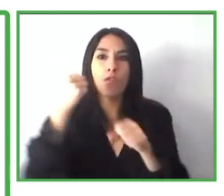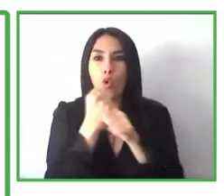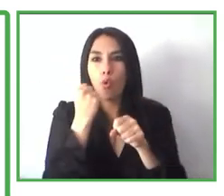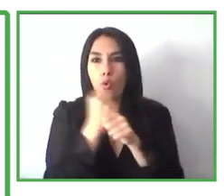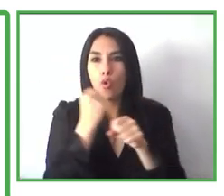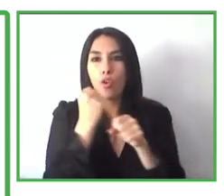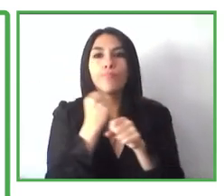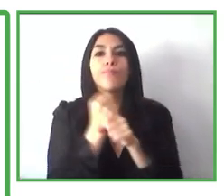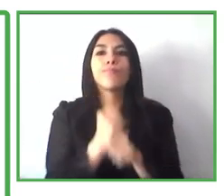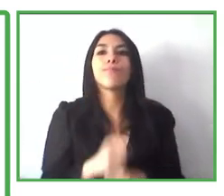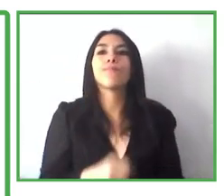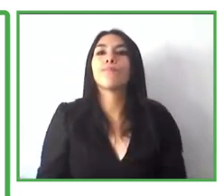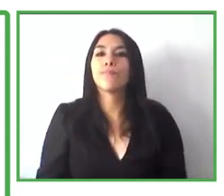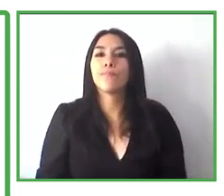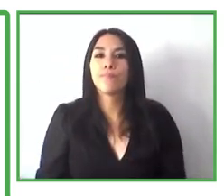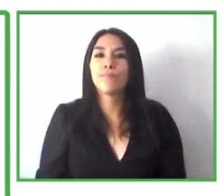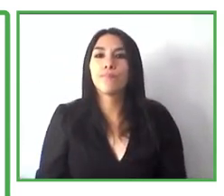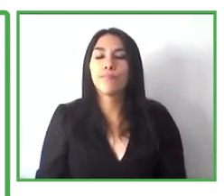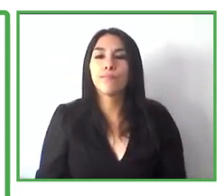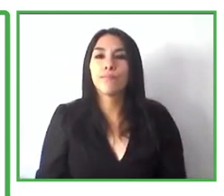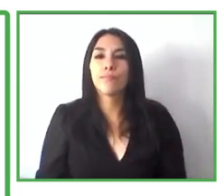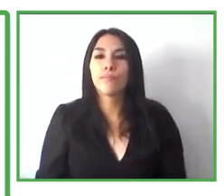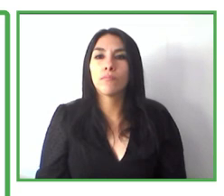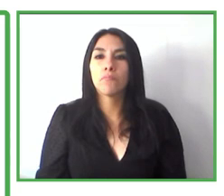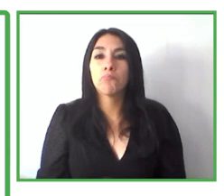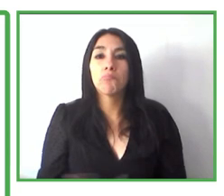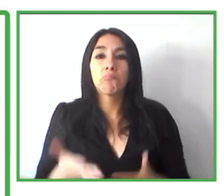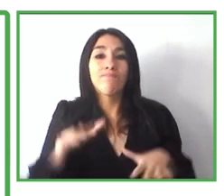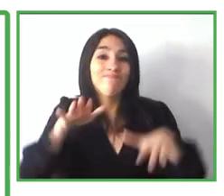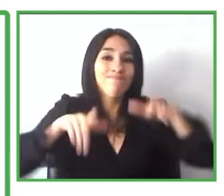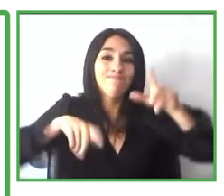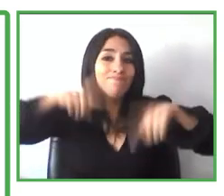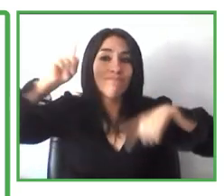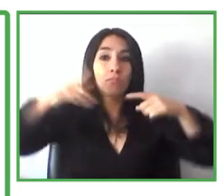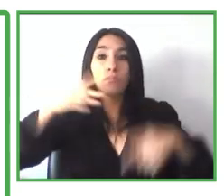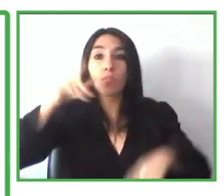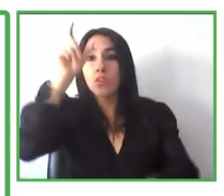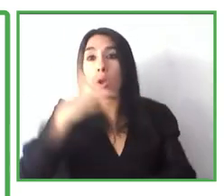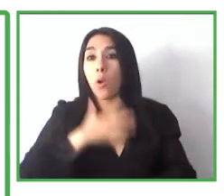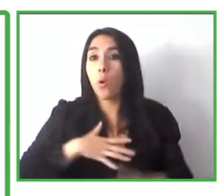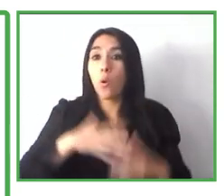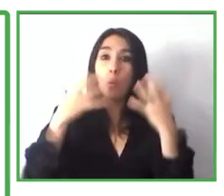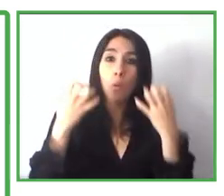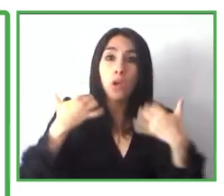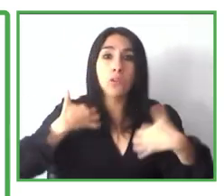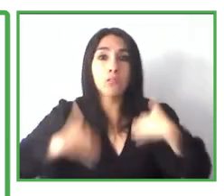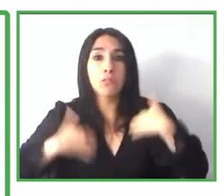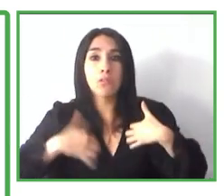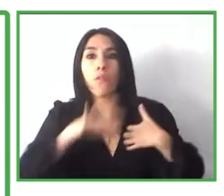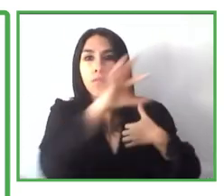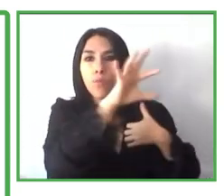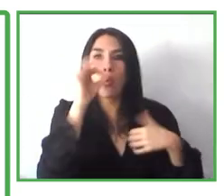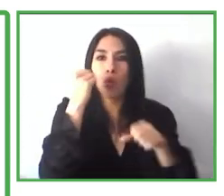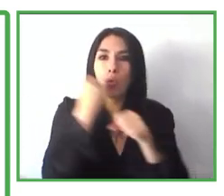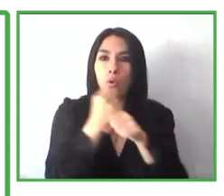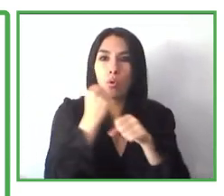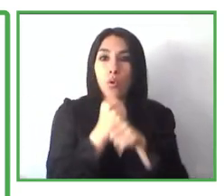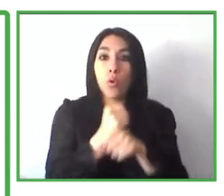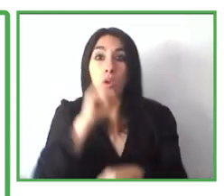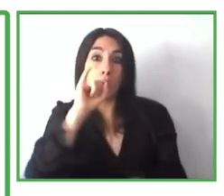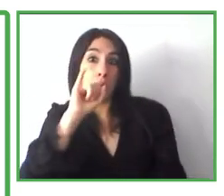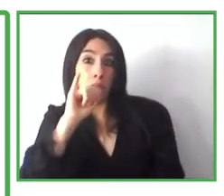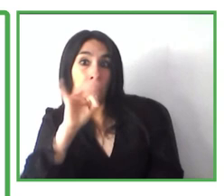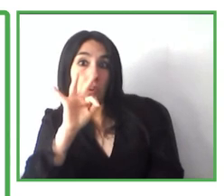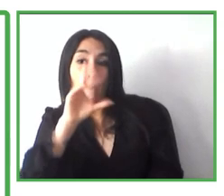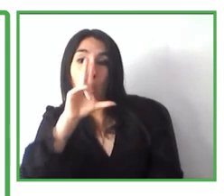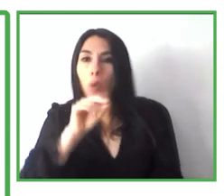worker finally makes the decision, depending on whether the person is interested in finding a job and also if there is a